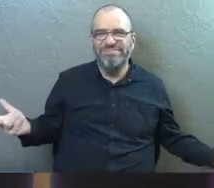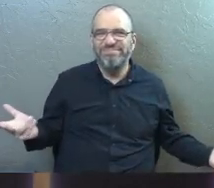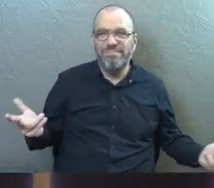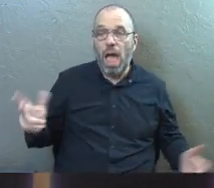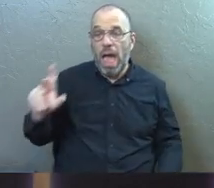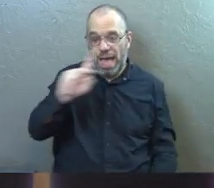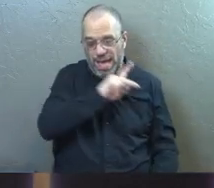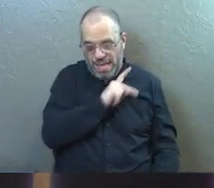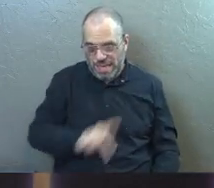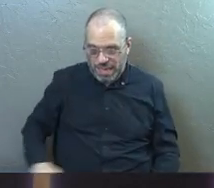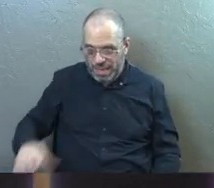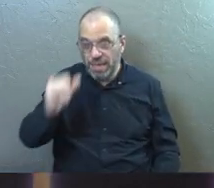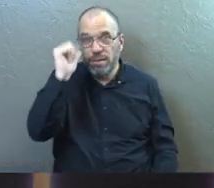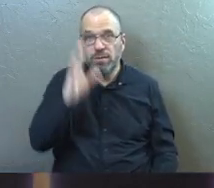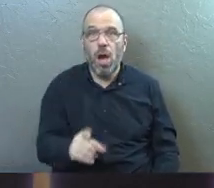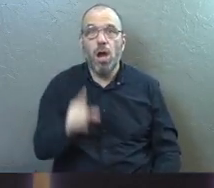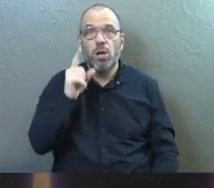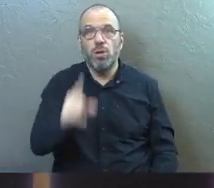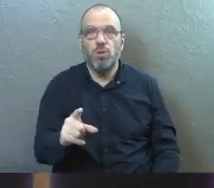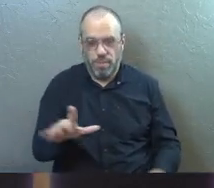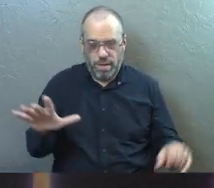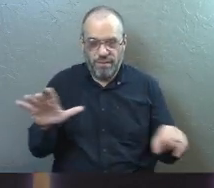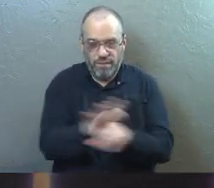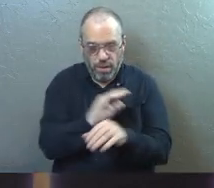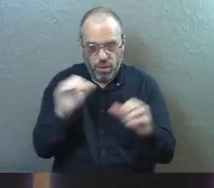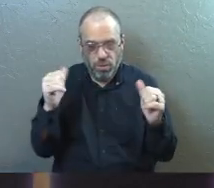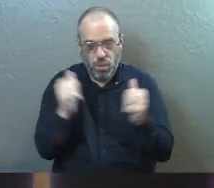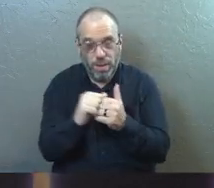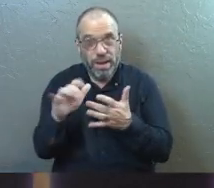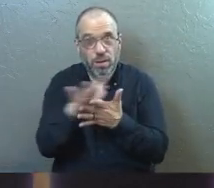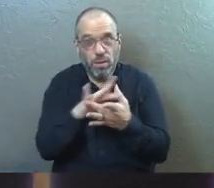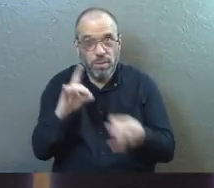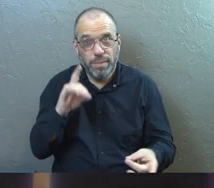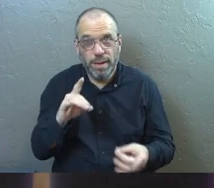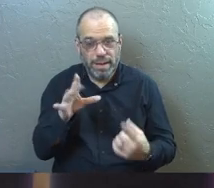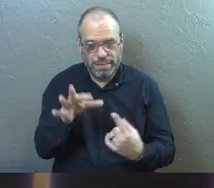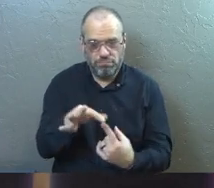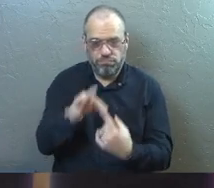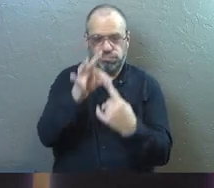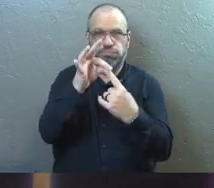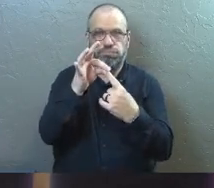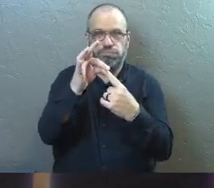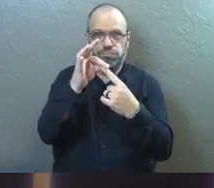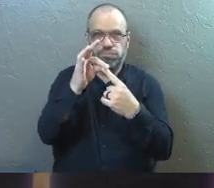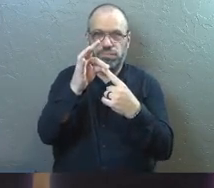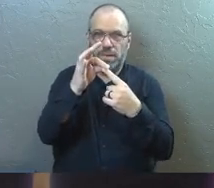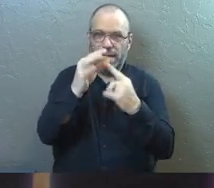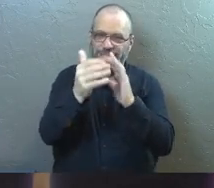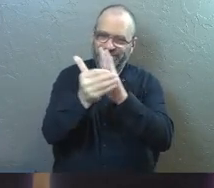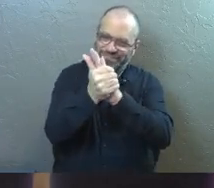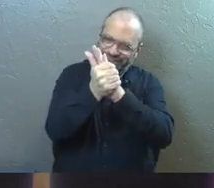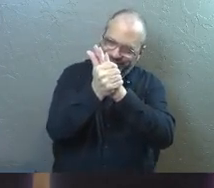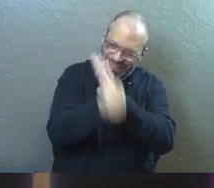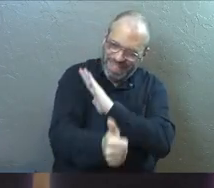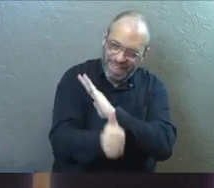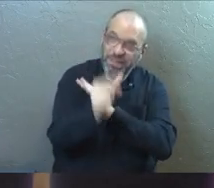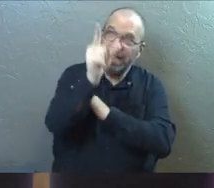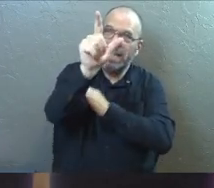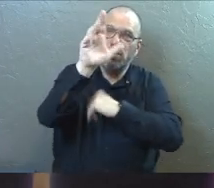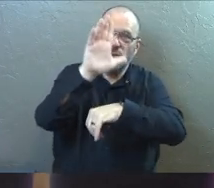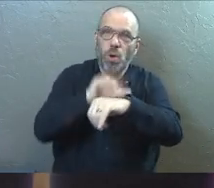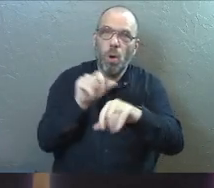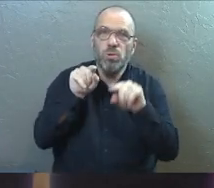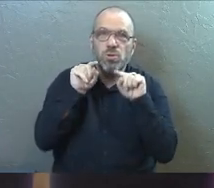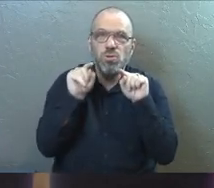in the kingdom of God, you've been filled with the Holy Spirit and uniquely gifted to do what God has called you to